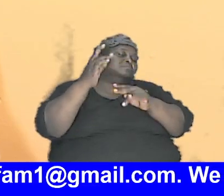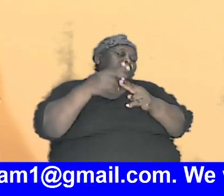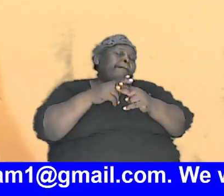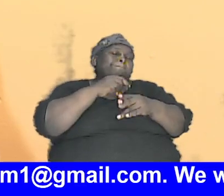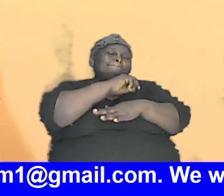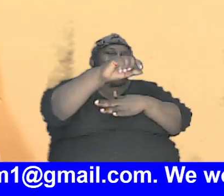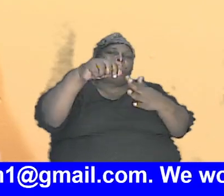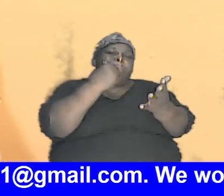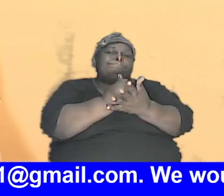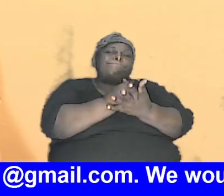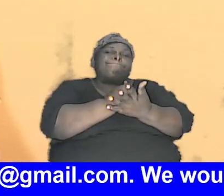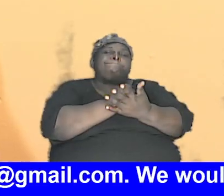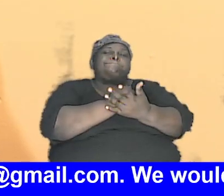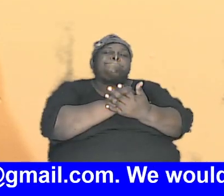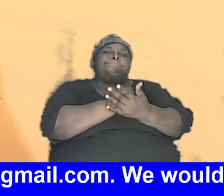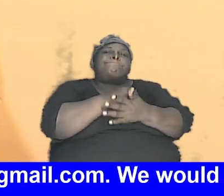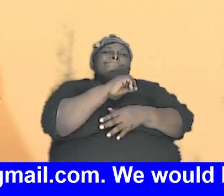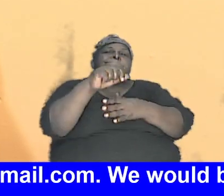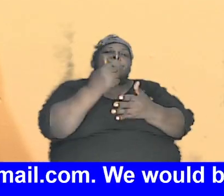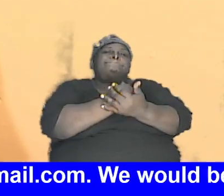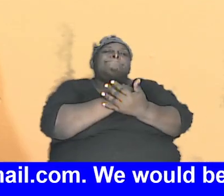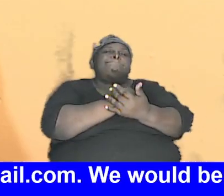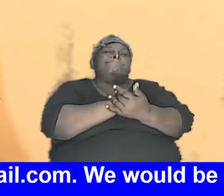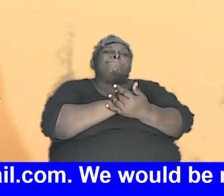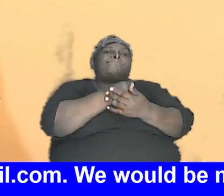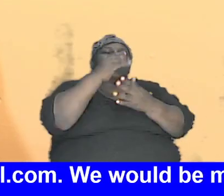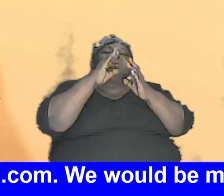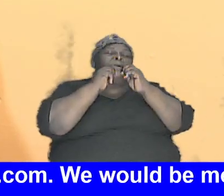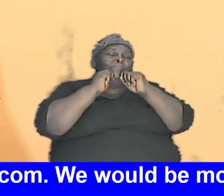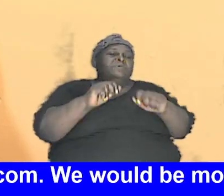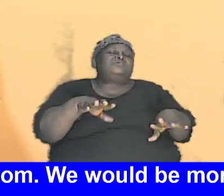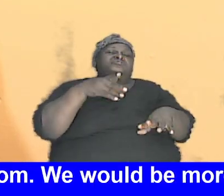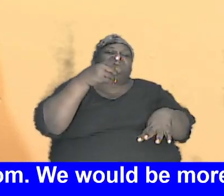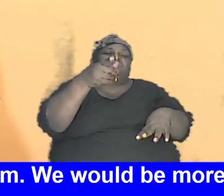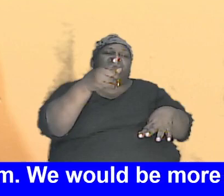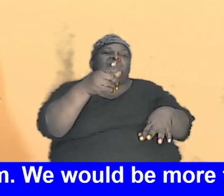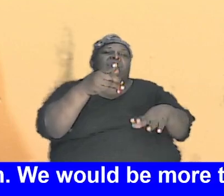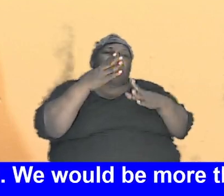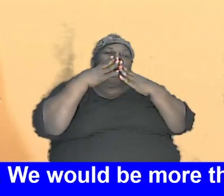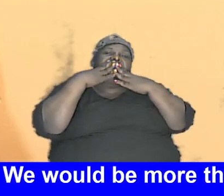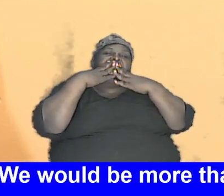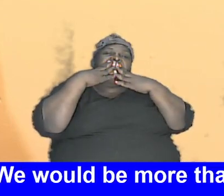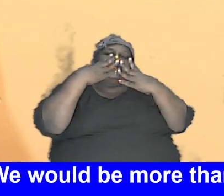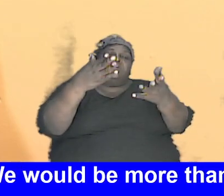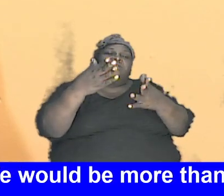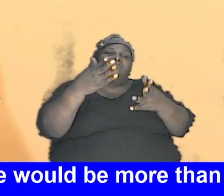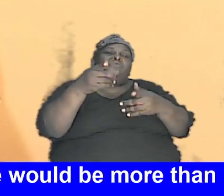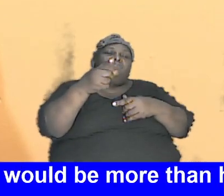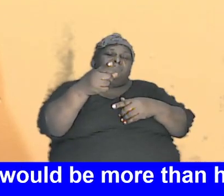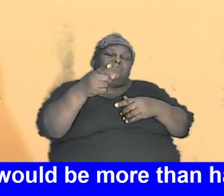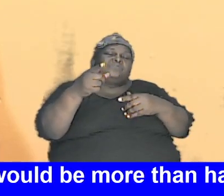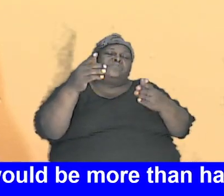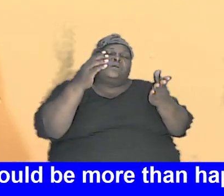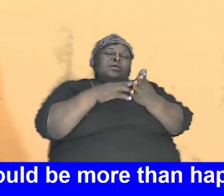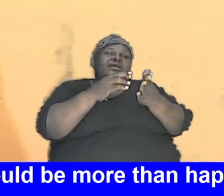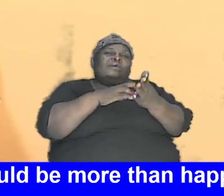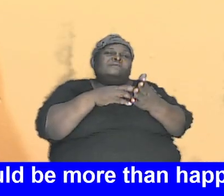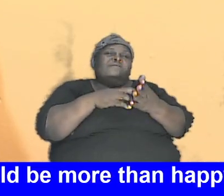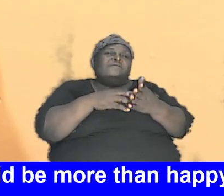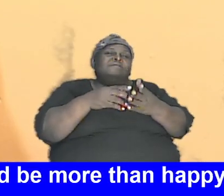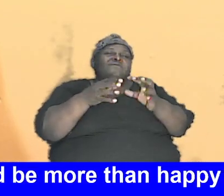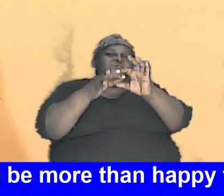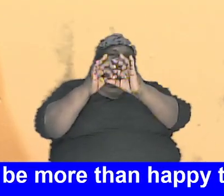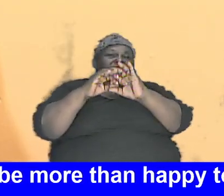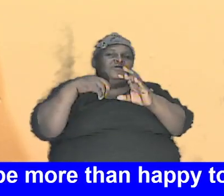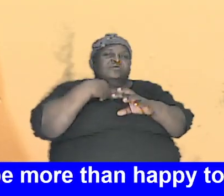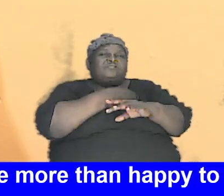amen amen so God bless you saints of God thank you again for joining us